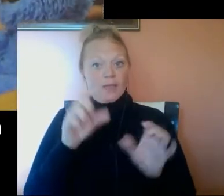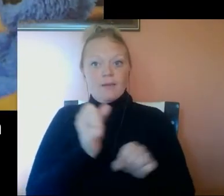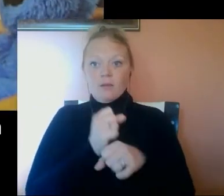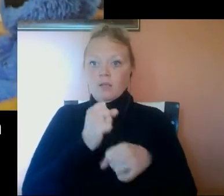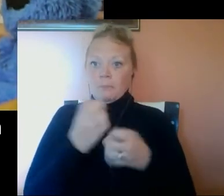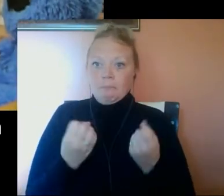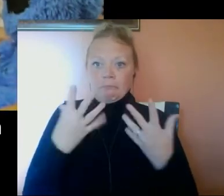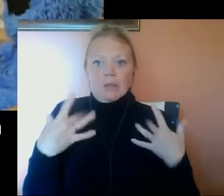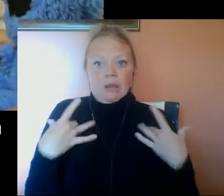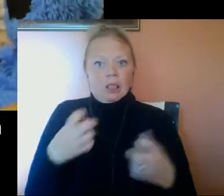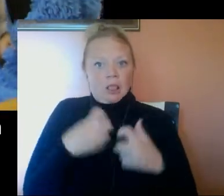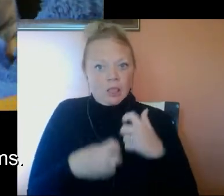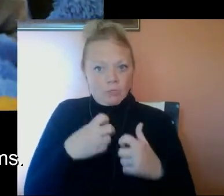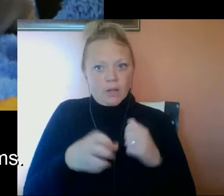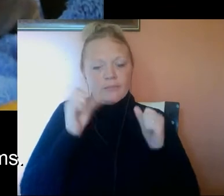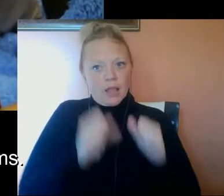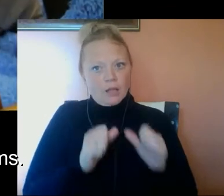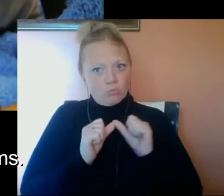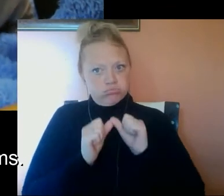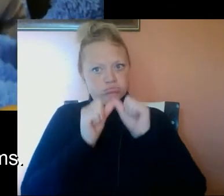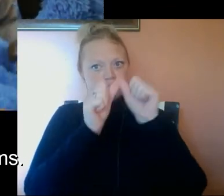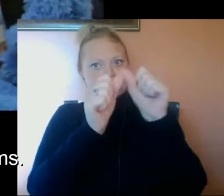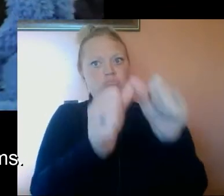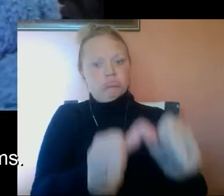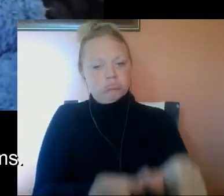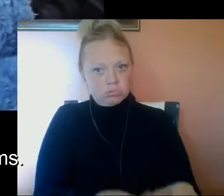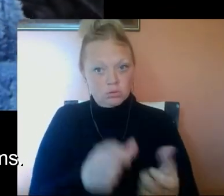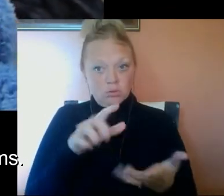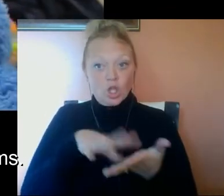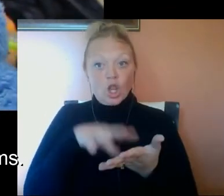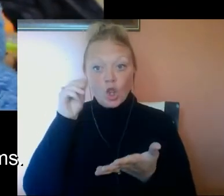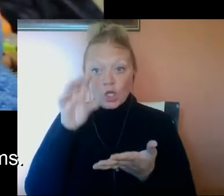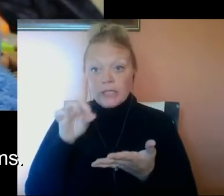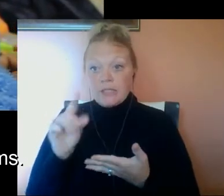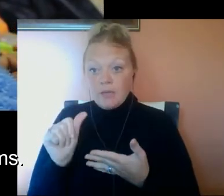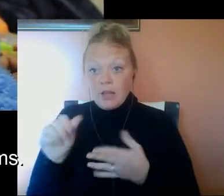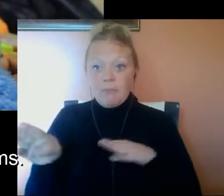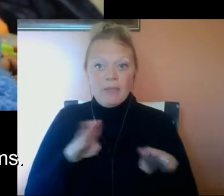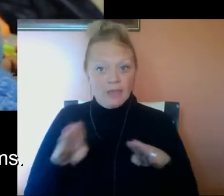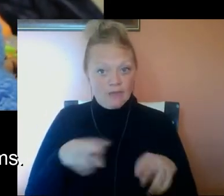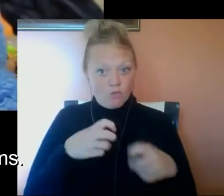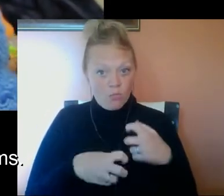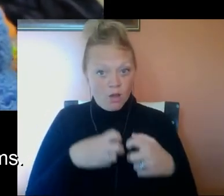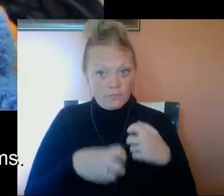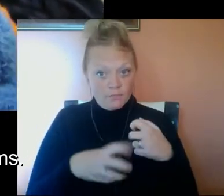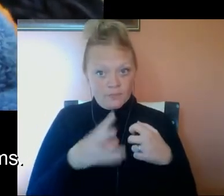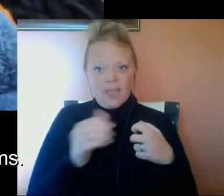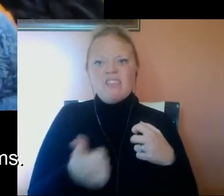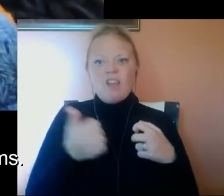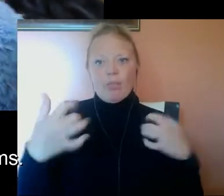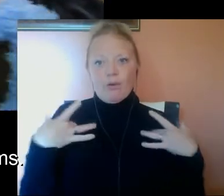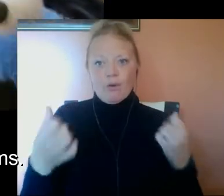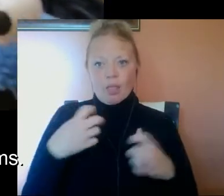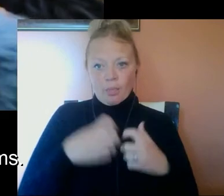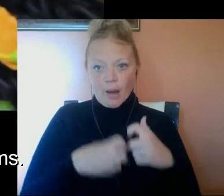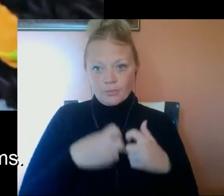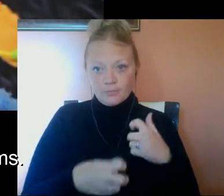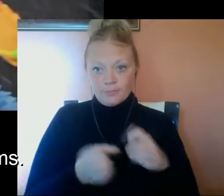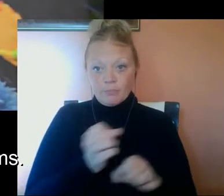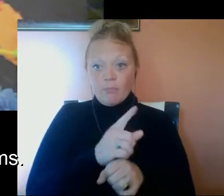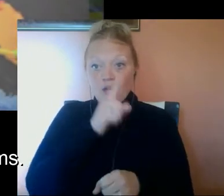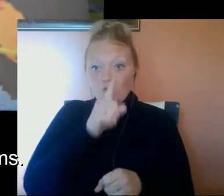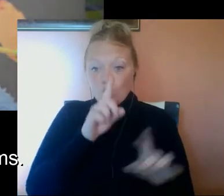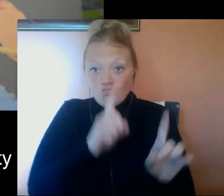to lead can create many health problems that can last a long time, including learning disabilities, behavioral problems, and other health